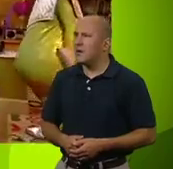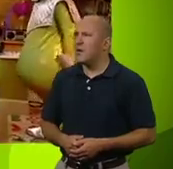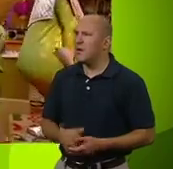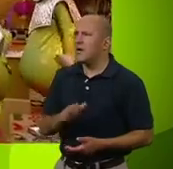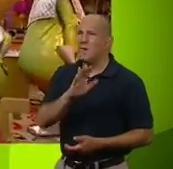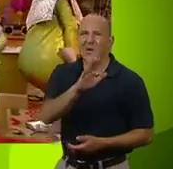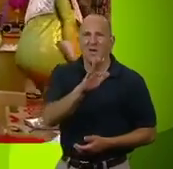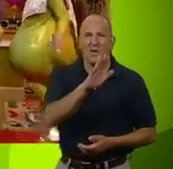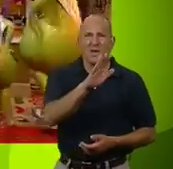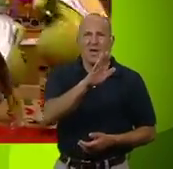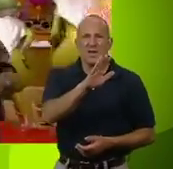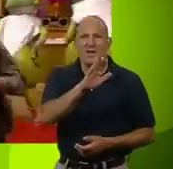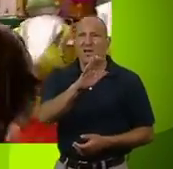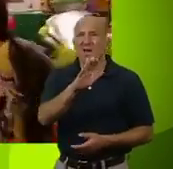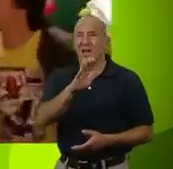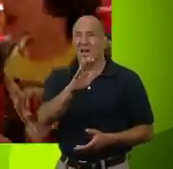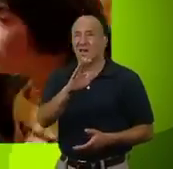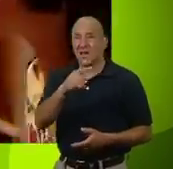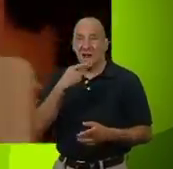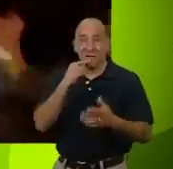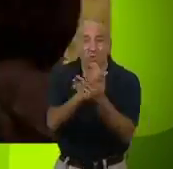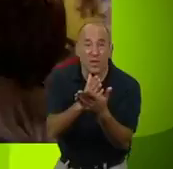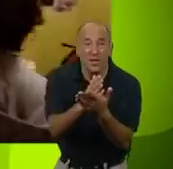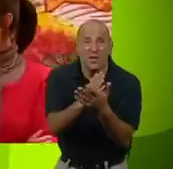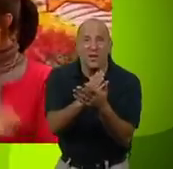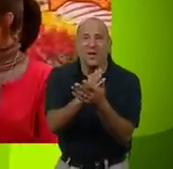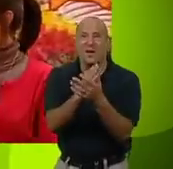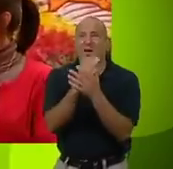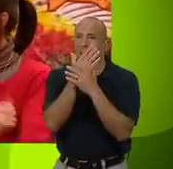Oi! Oliver! Seriously? I'm telling the truth!